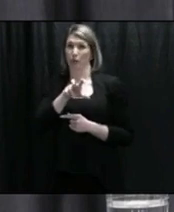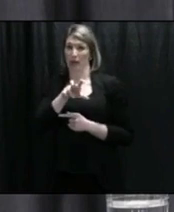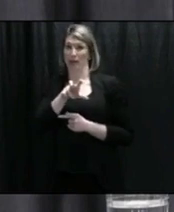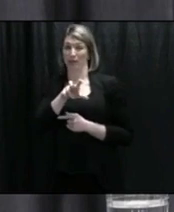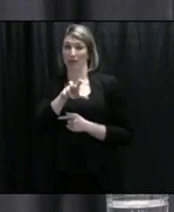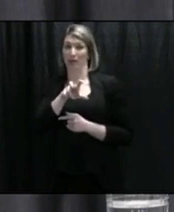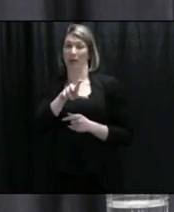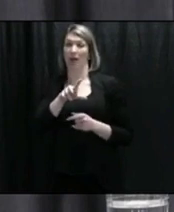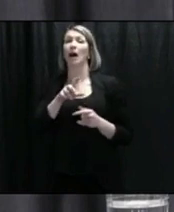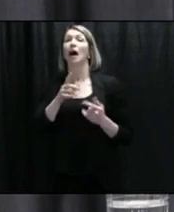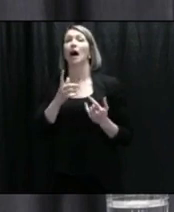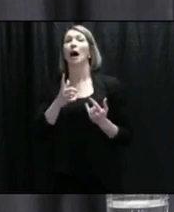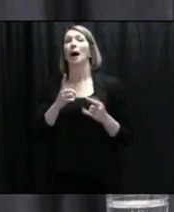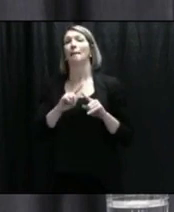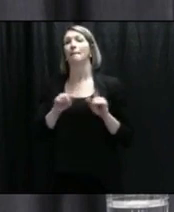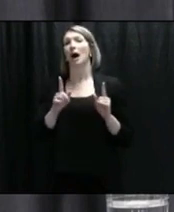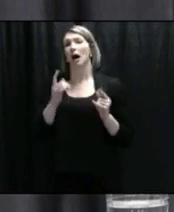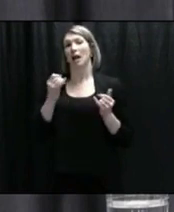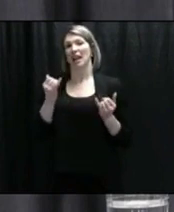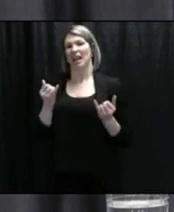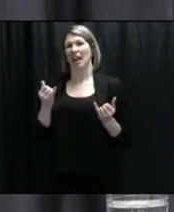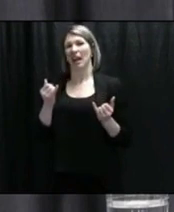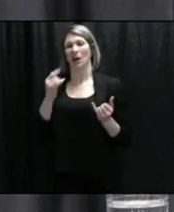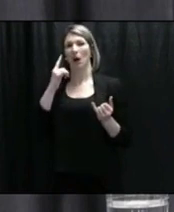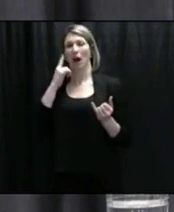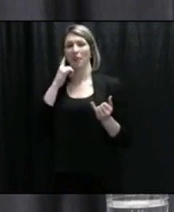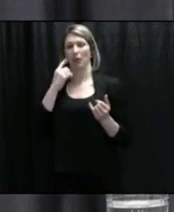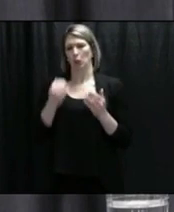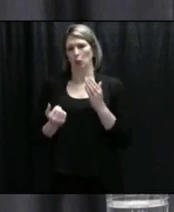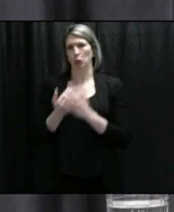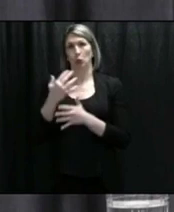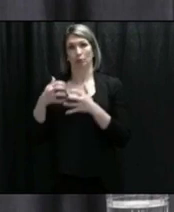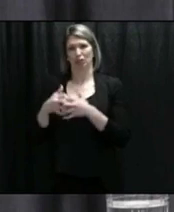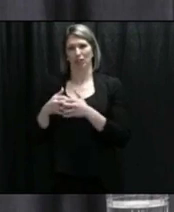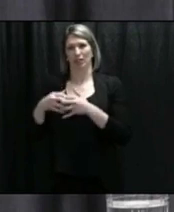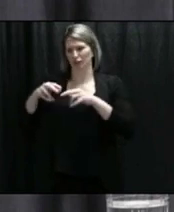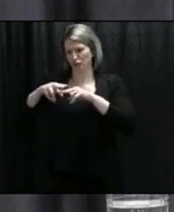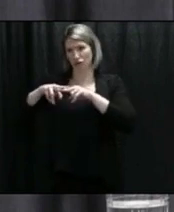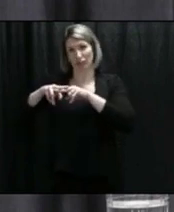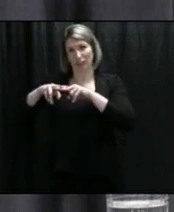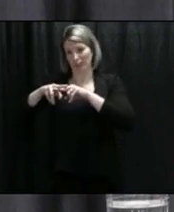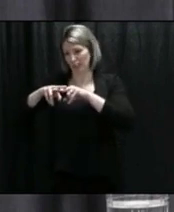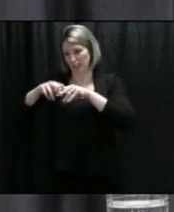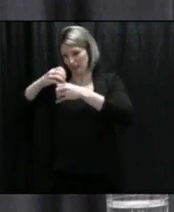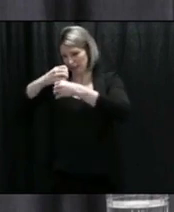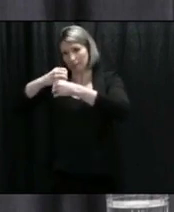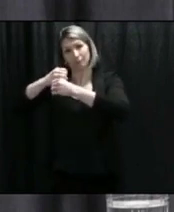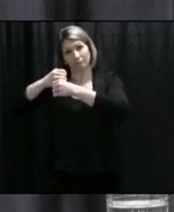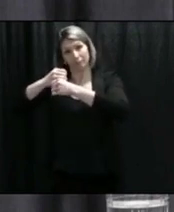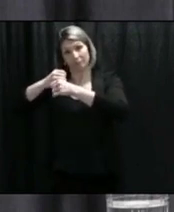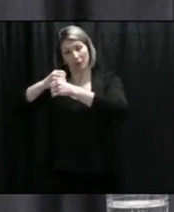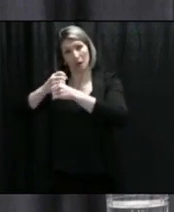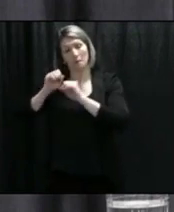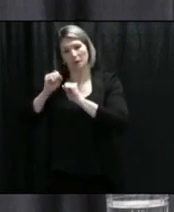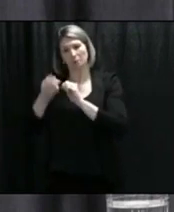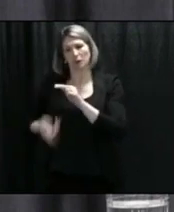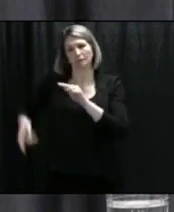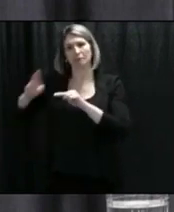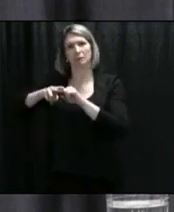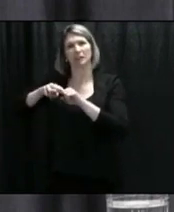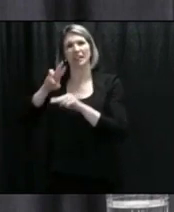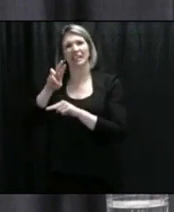capacity of the current machine is at least of the order of 600. And the changes that public health lab would be